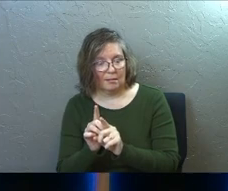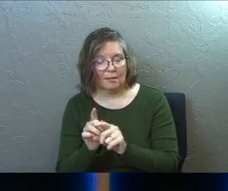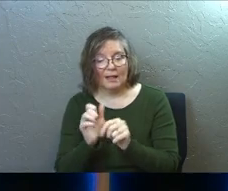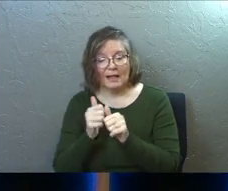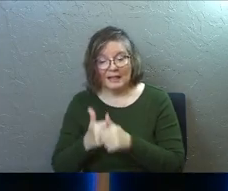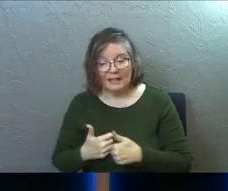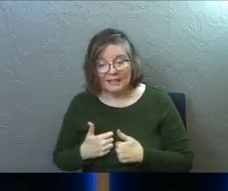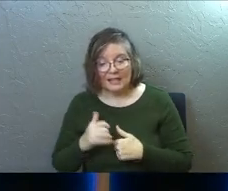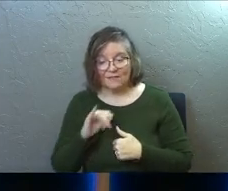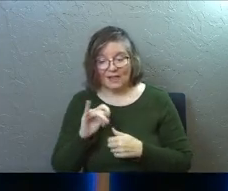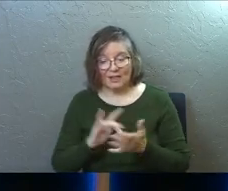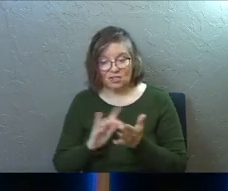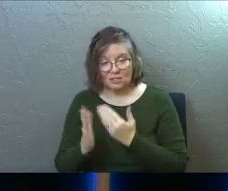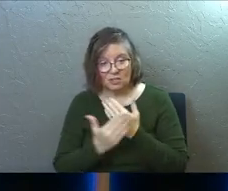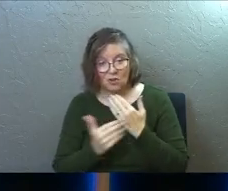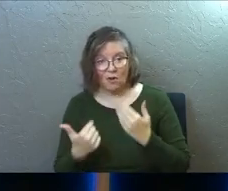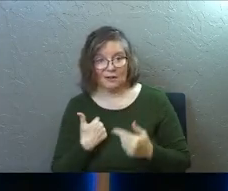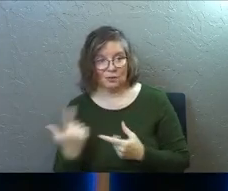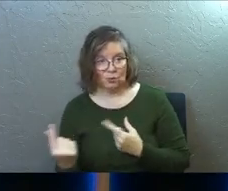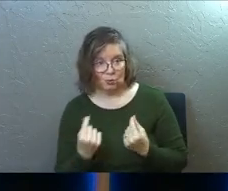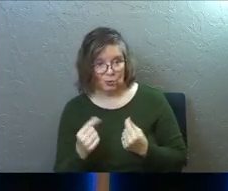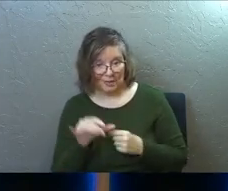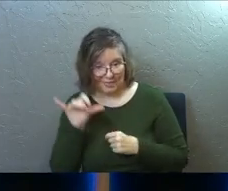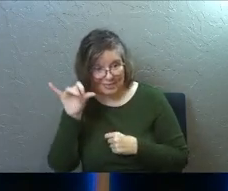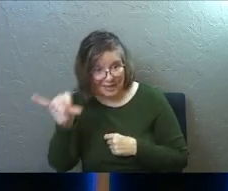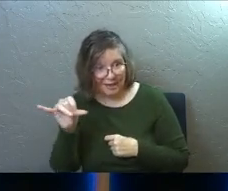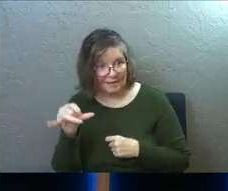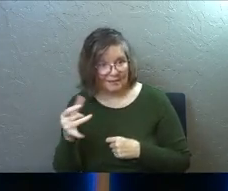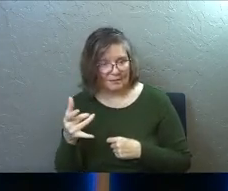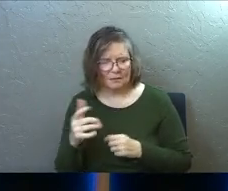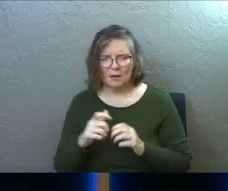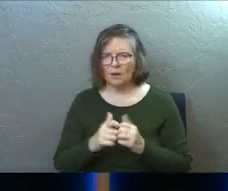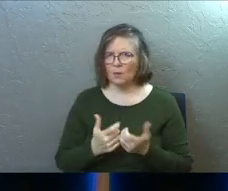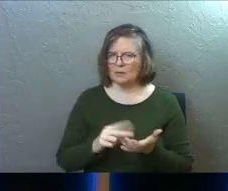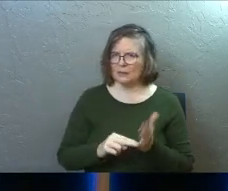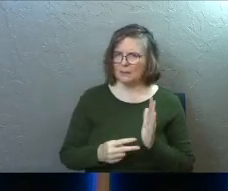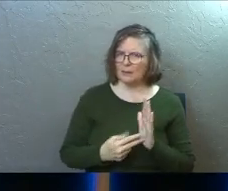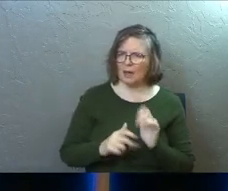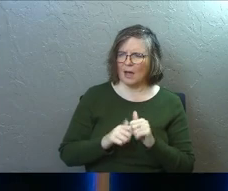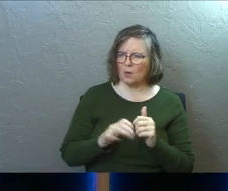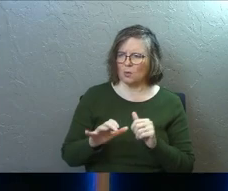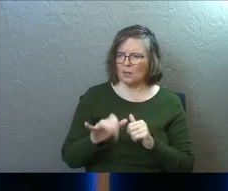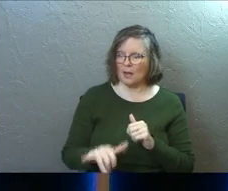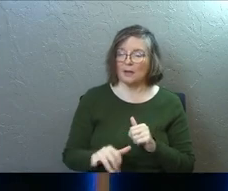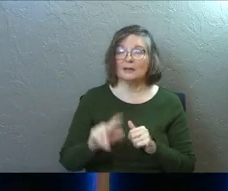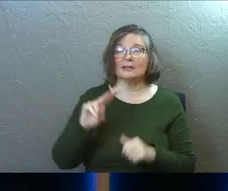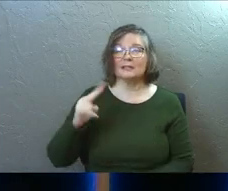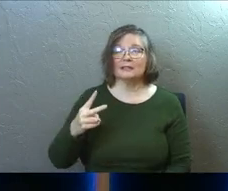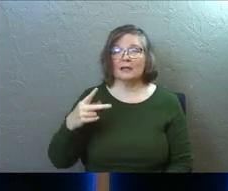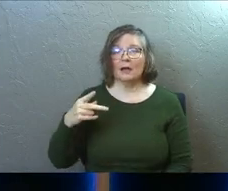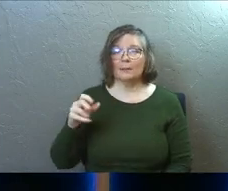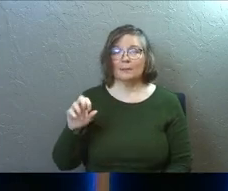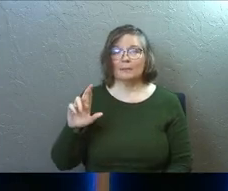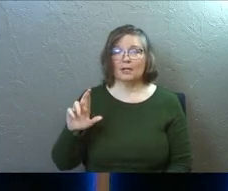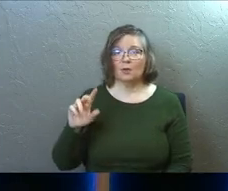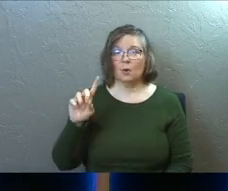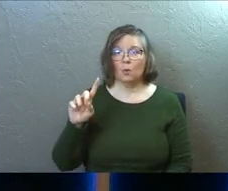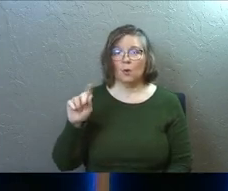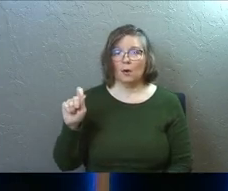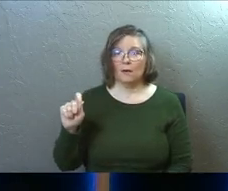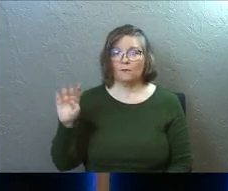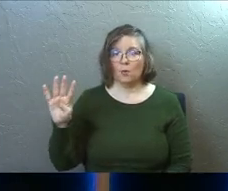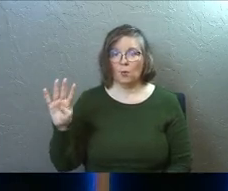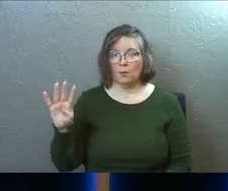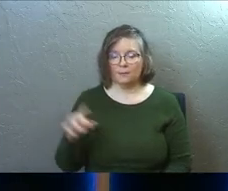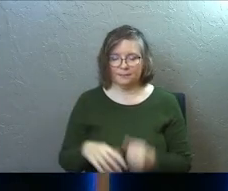Live the life that Jesus called us to. So how do we do that? Second Peter one, four talks to us about